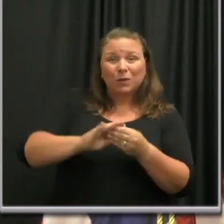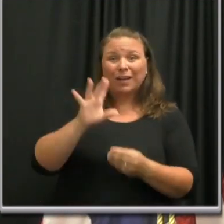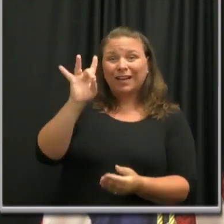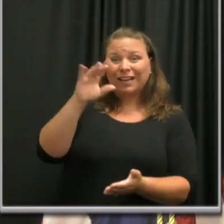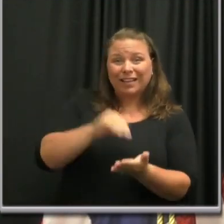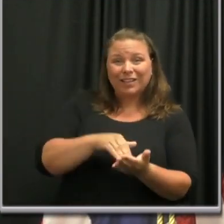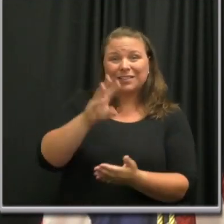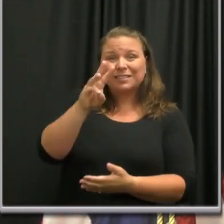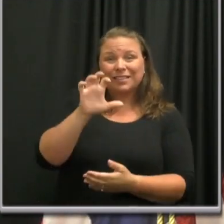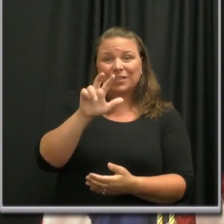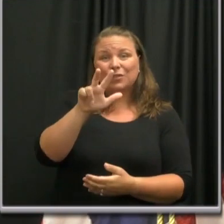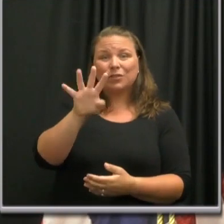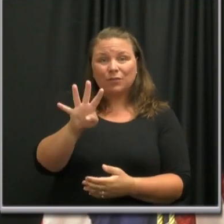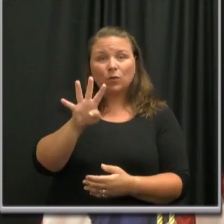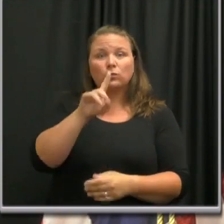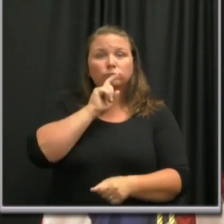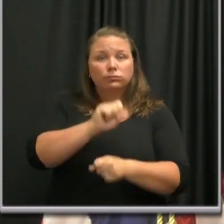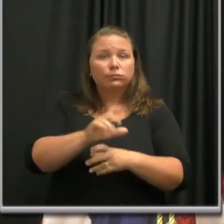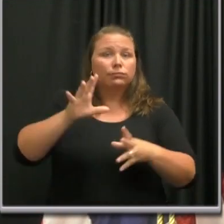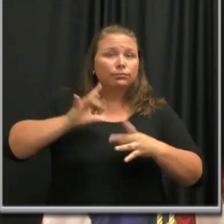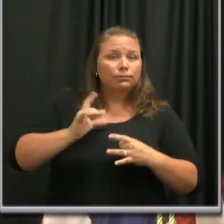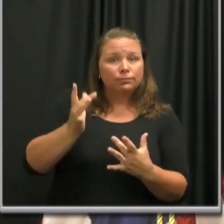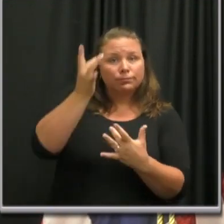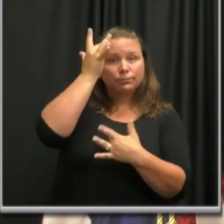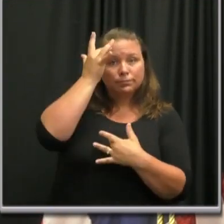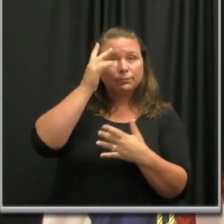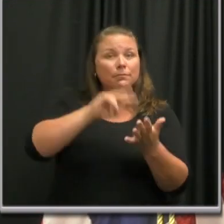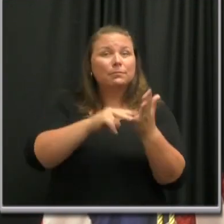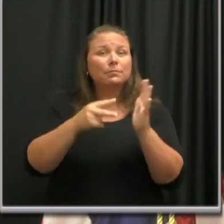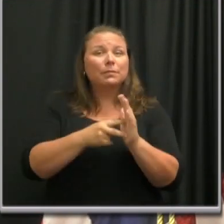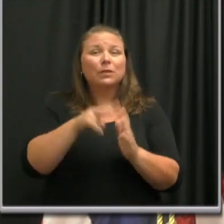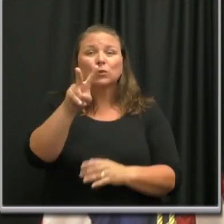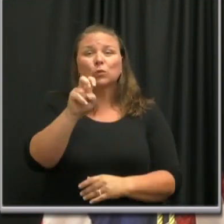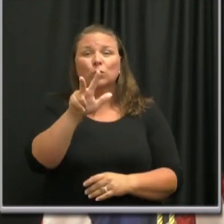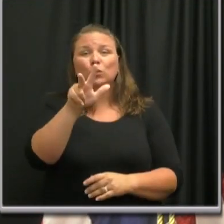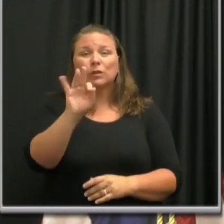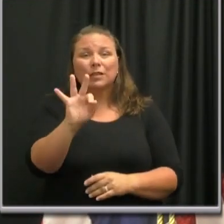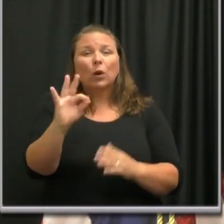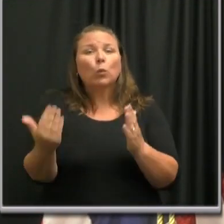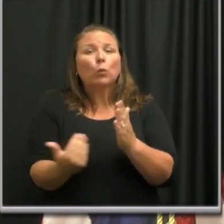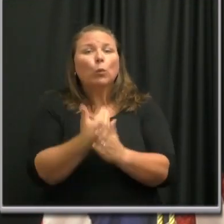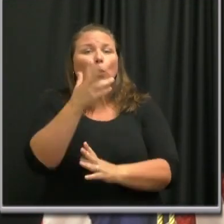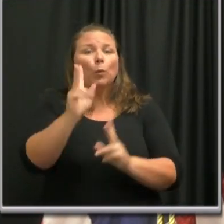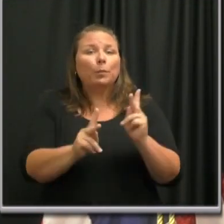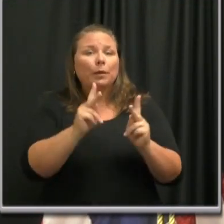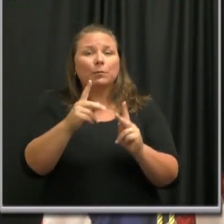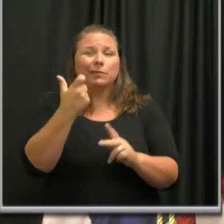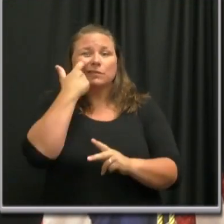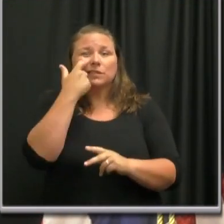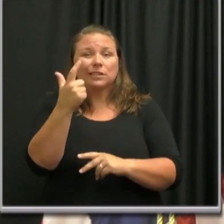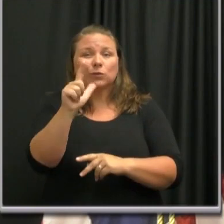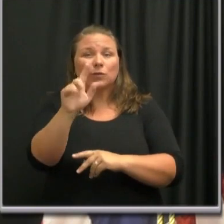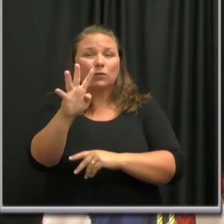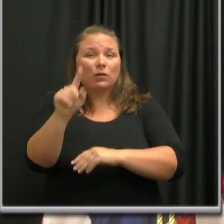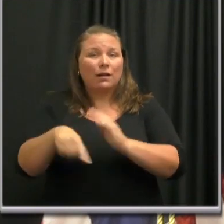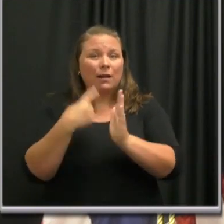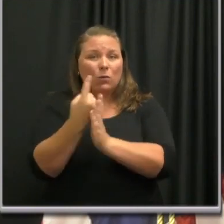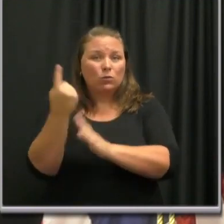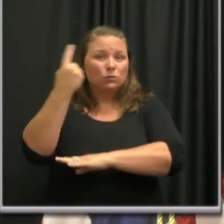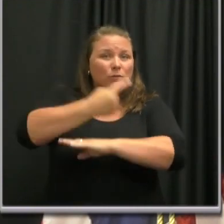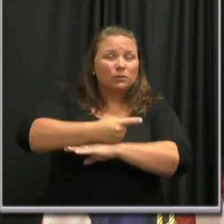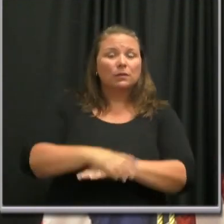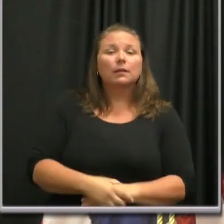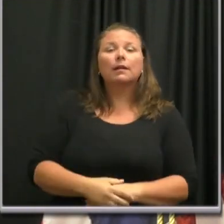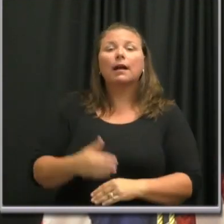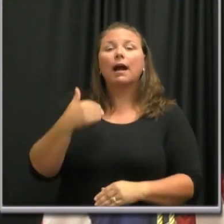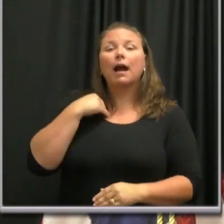,634 confirmed cases. That is 239 new cases over the past 24 hours. There are